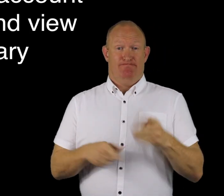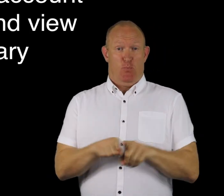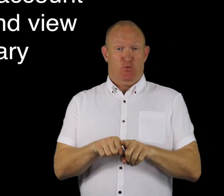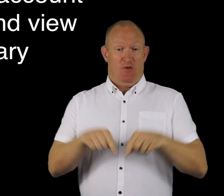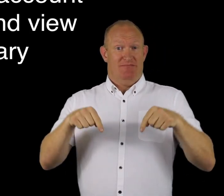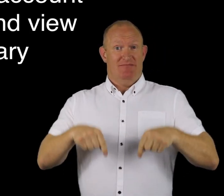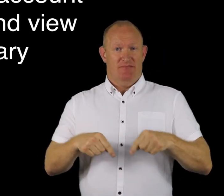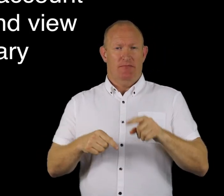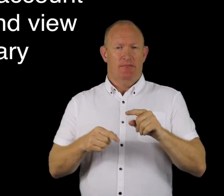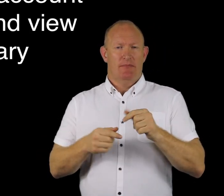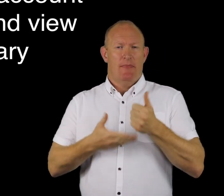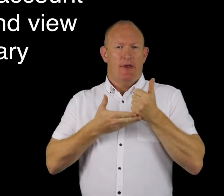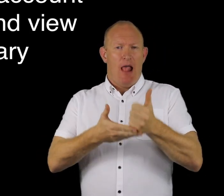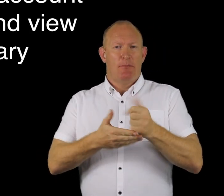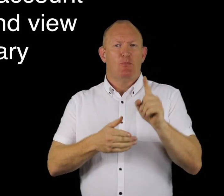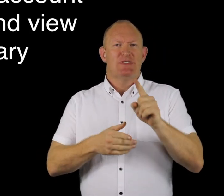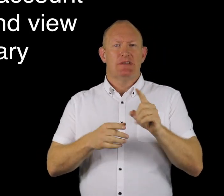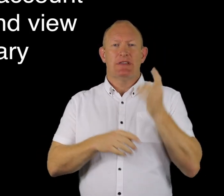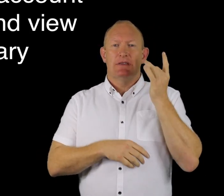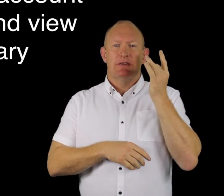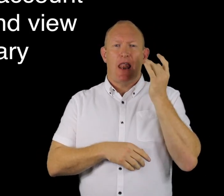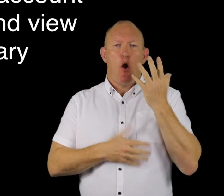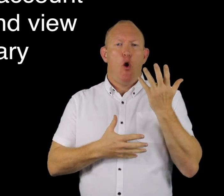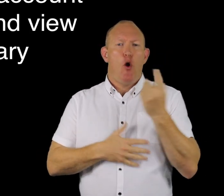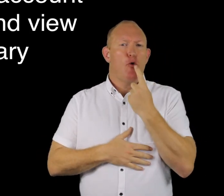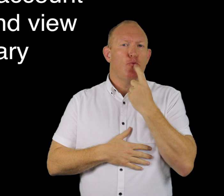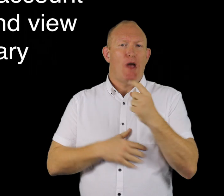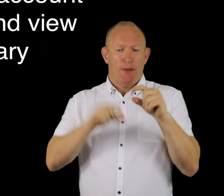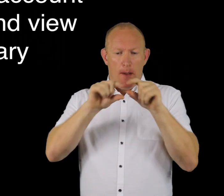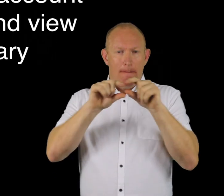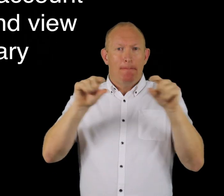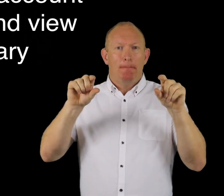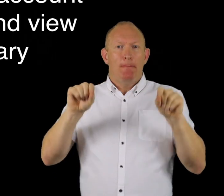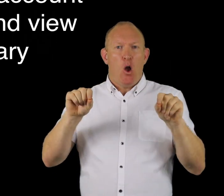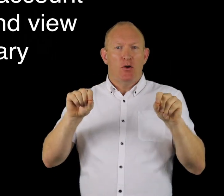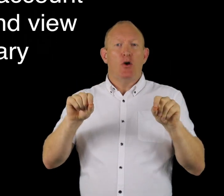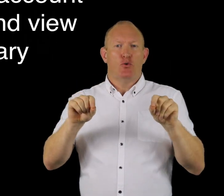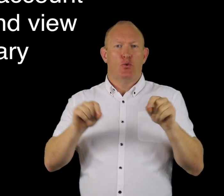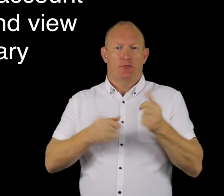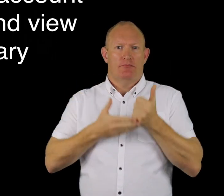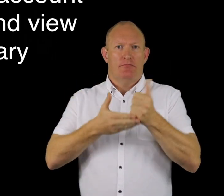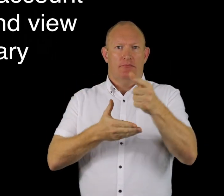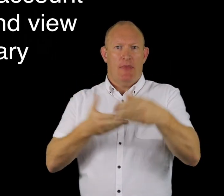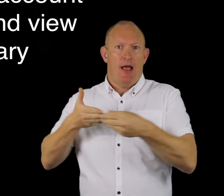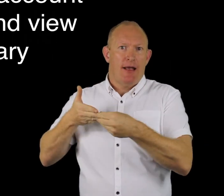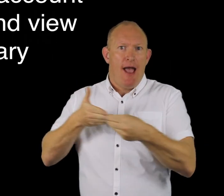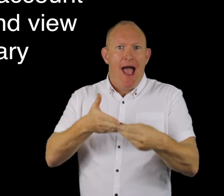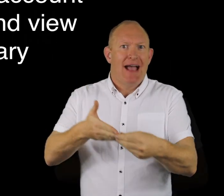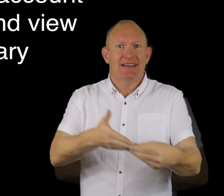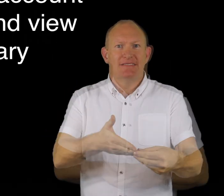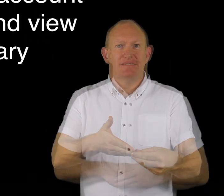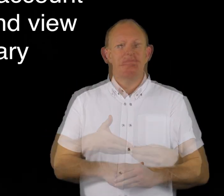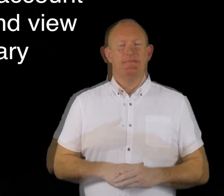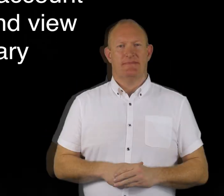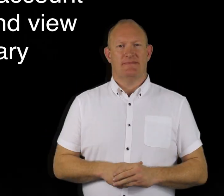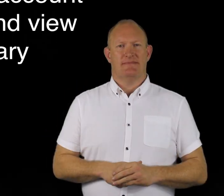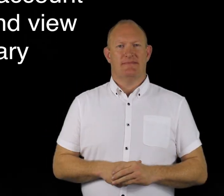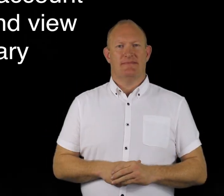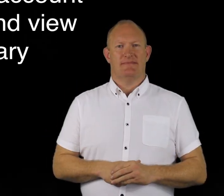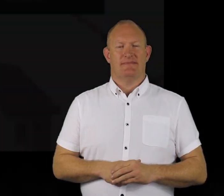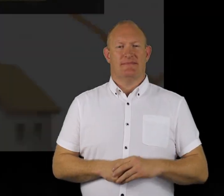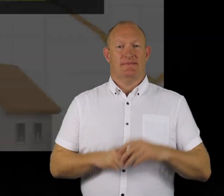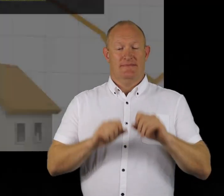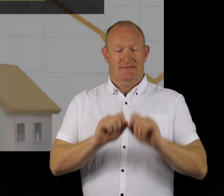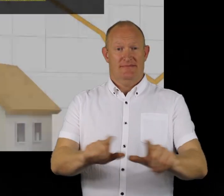This video will show you how to log on to your Camden Home Connections account to place your bids and view your account